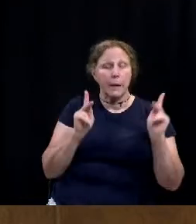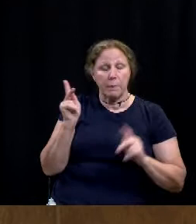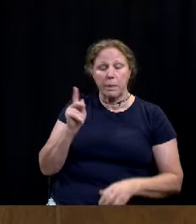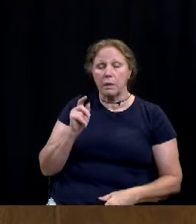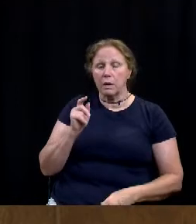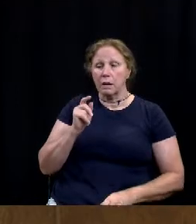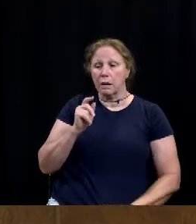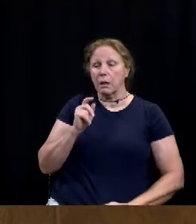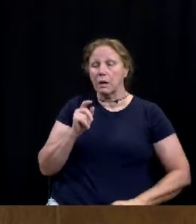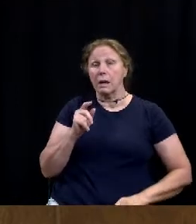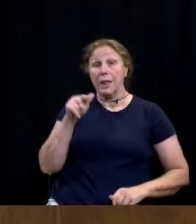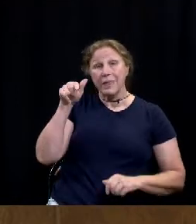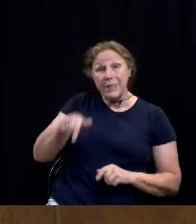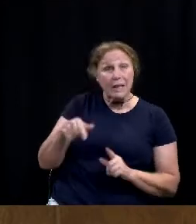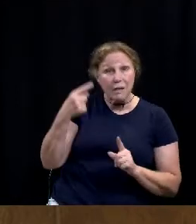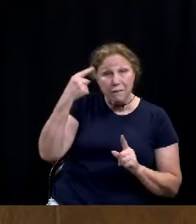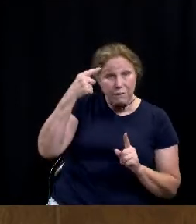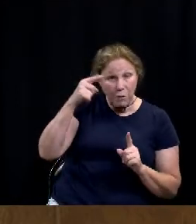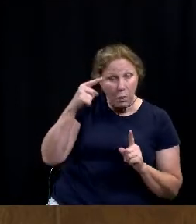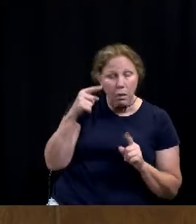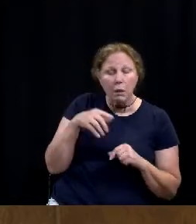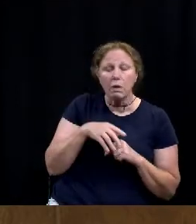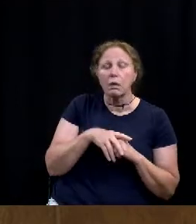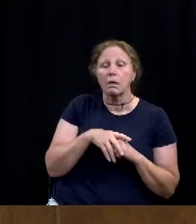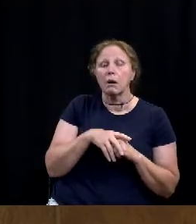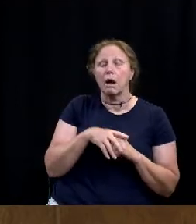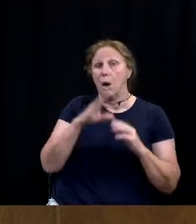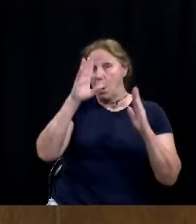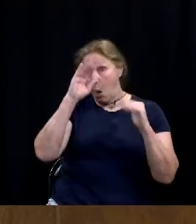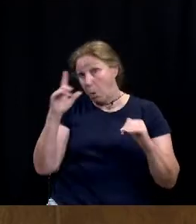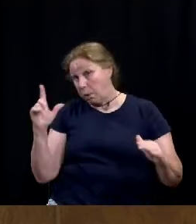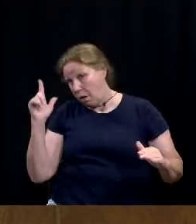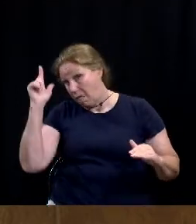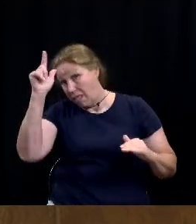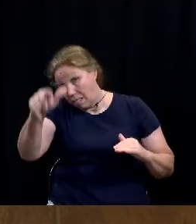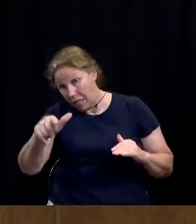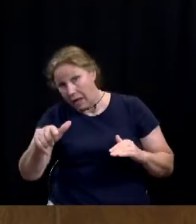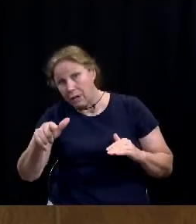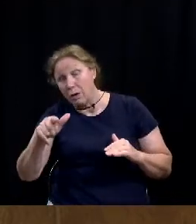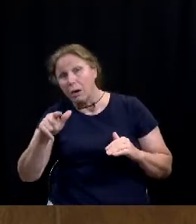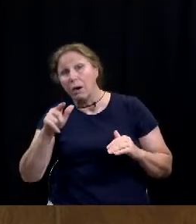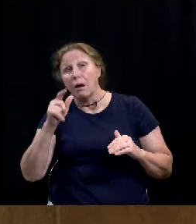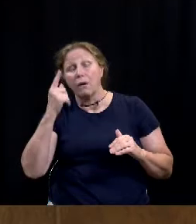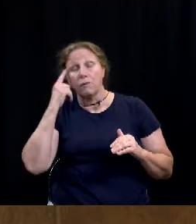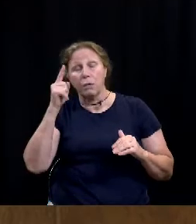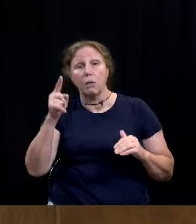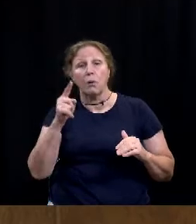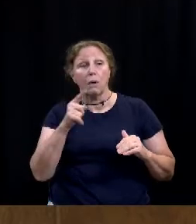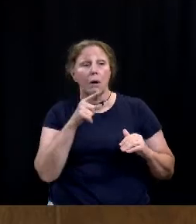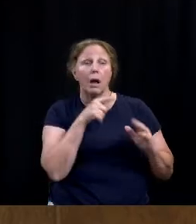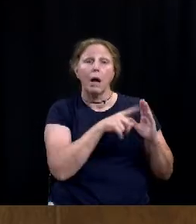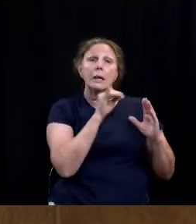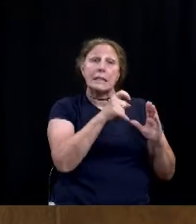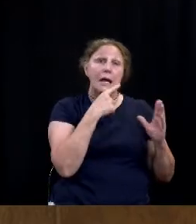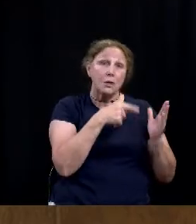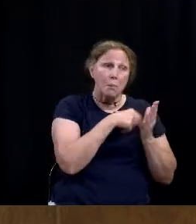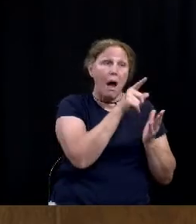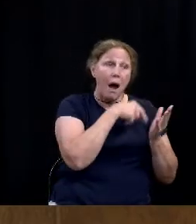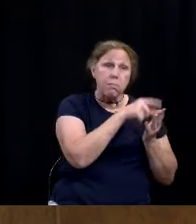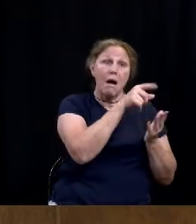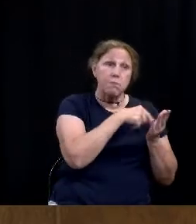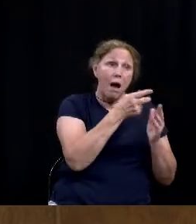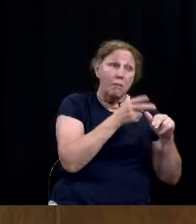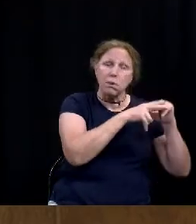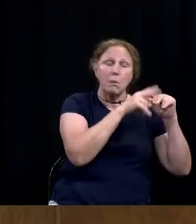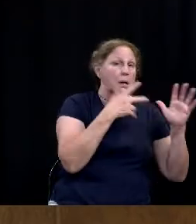doing this to provide, hopefully, down the road, some relief for our ratepayers and taxpayers. And with